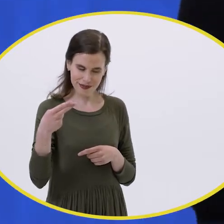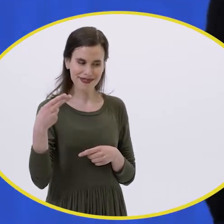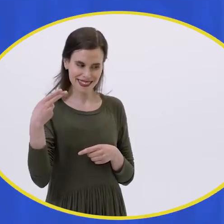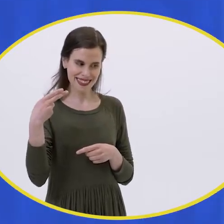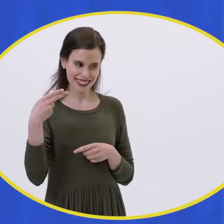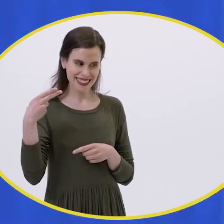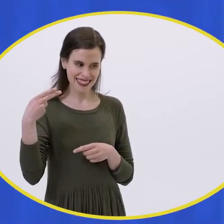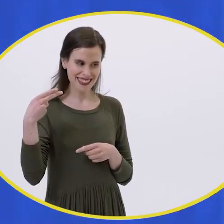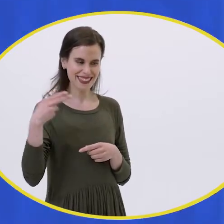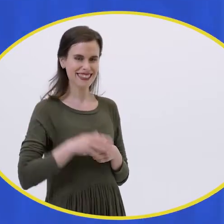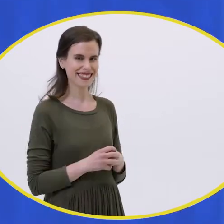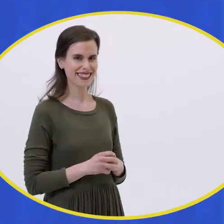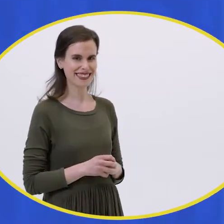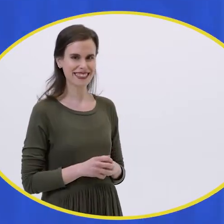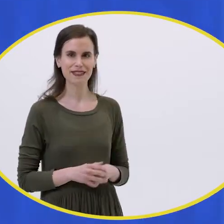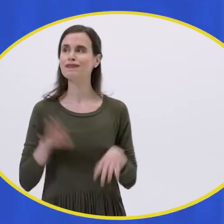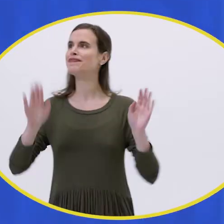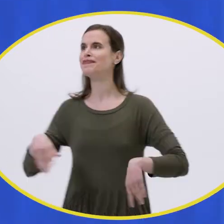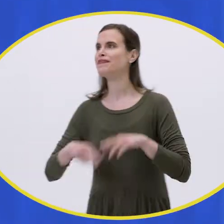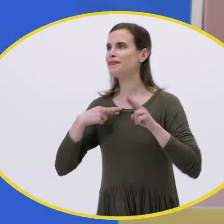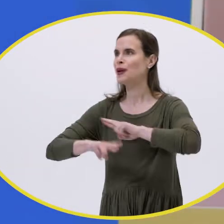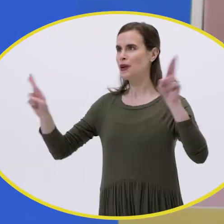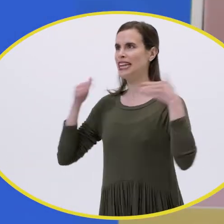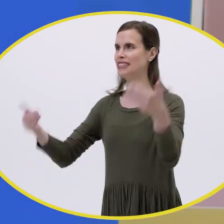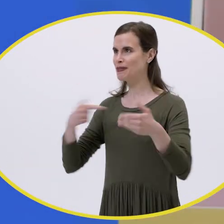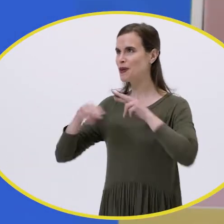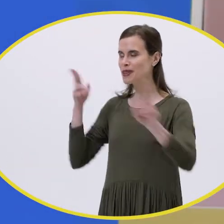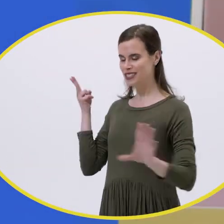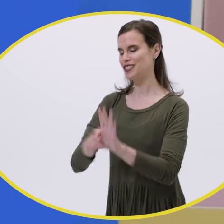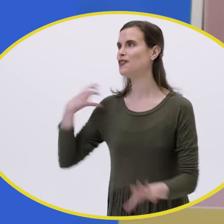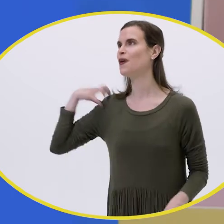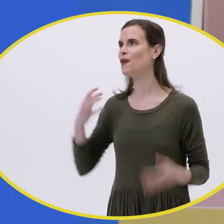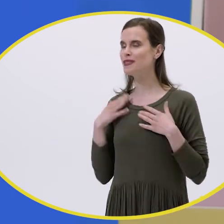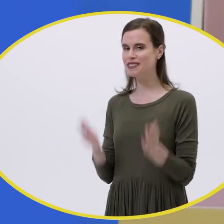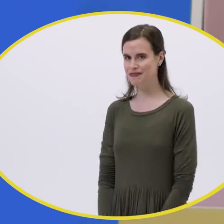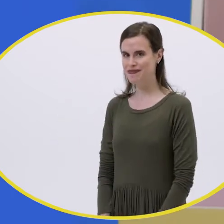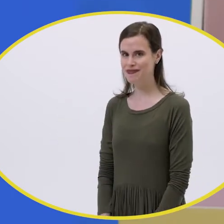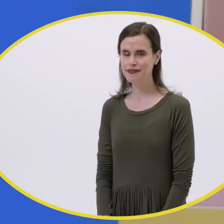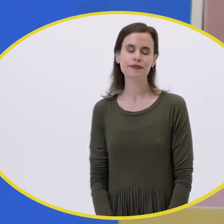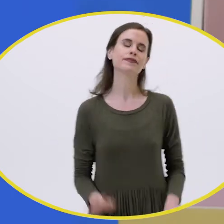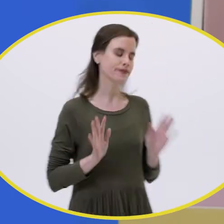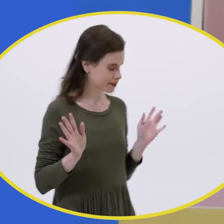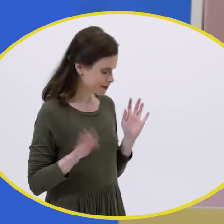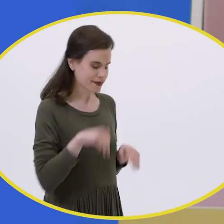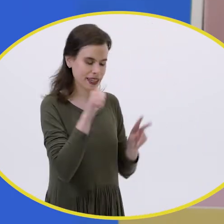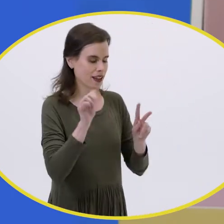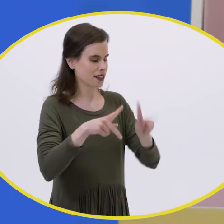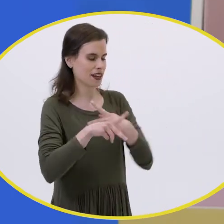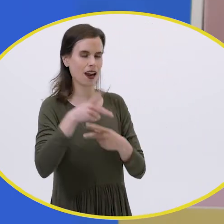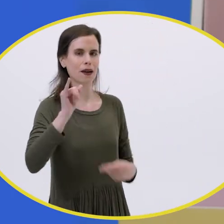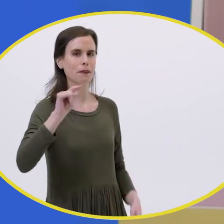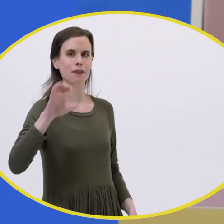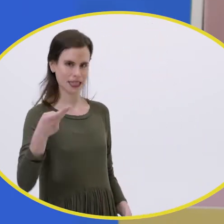Looks like you're all ready to learn about pitch Put me in, coach I'm all warmed up Not that kind